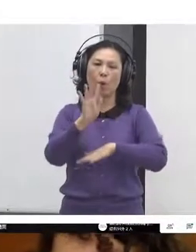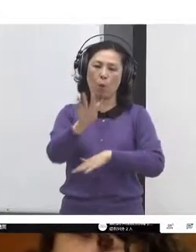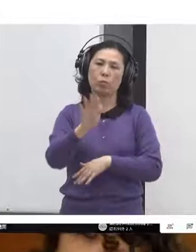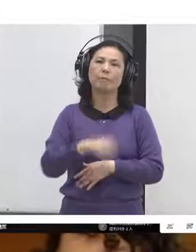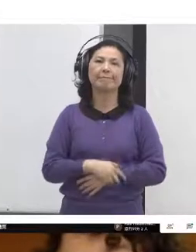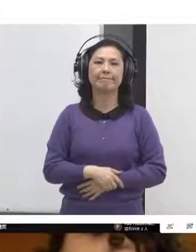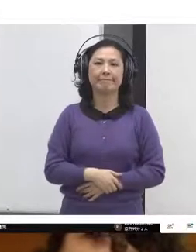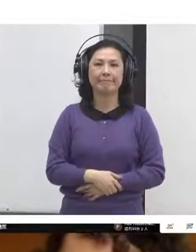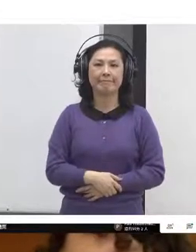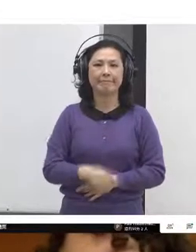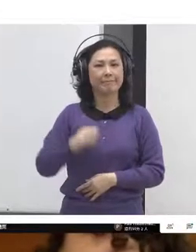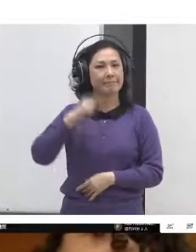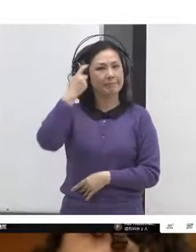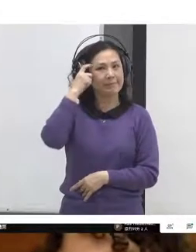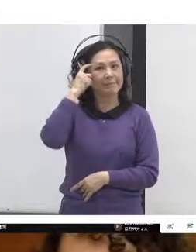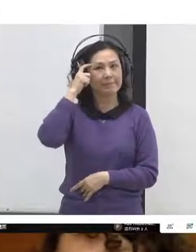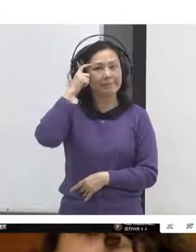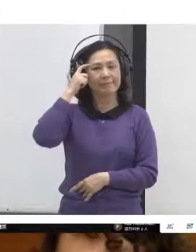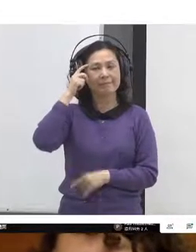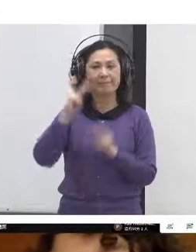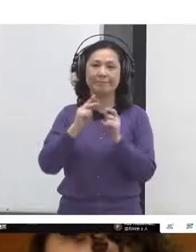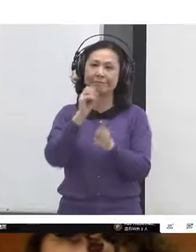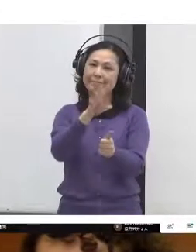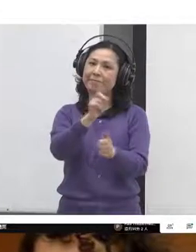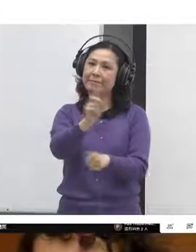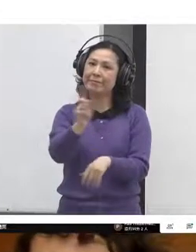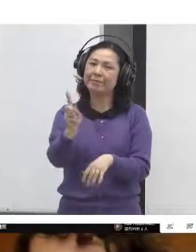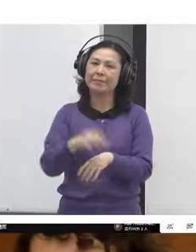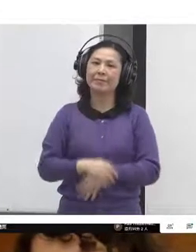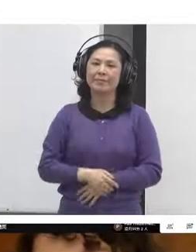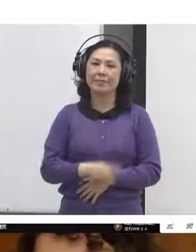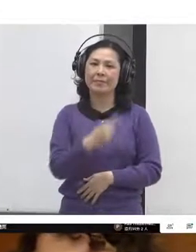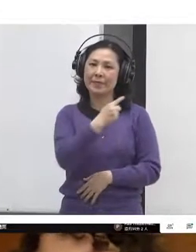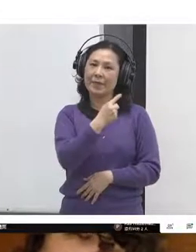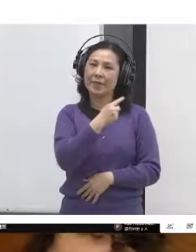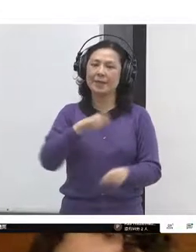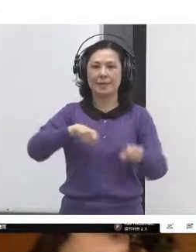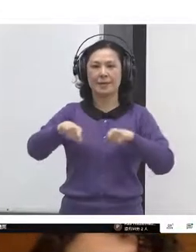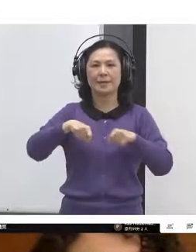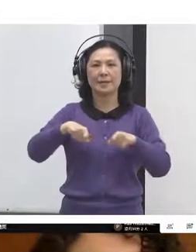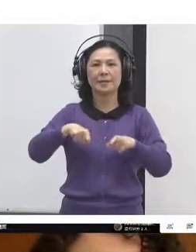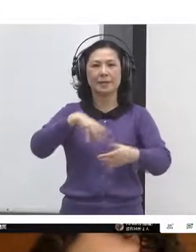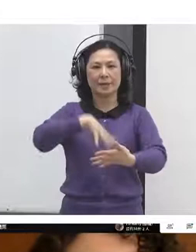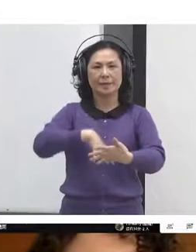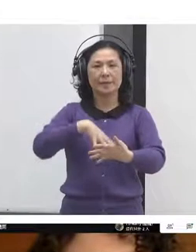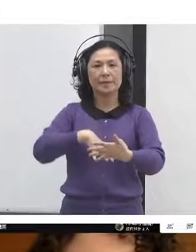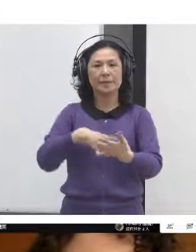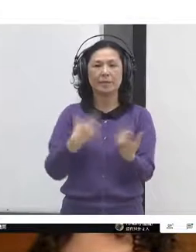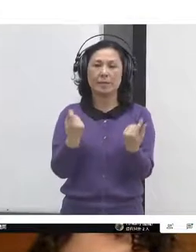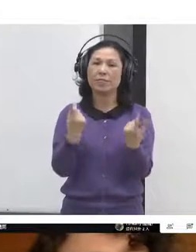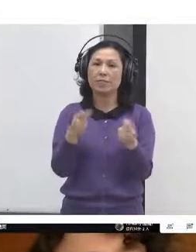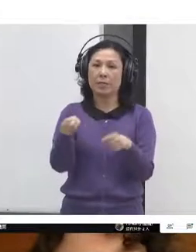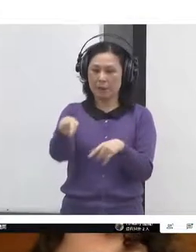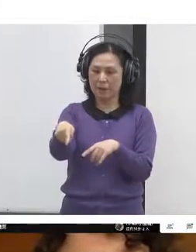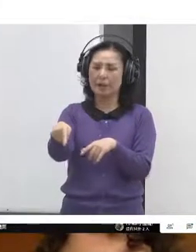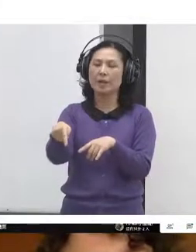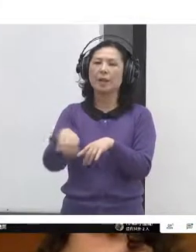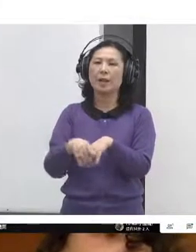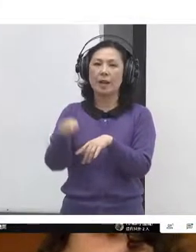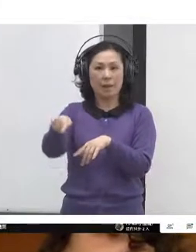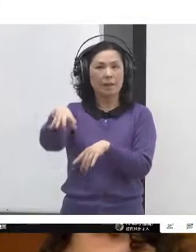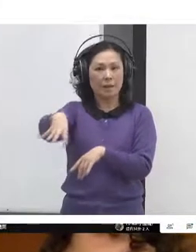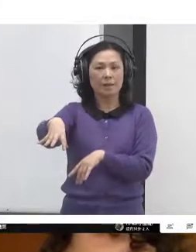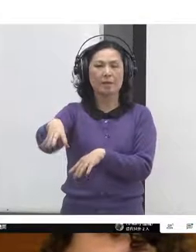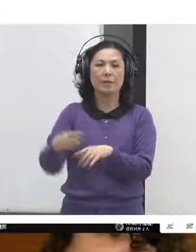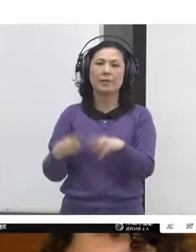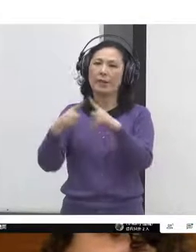who's actually organizing her campaign around a series of people's assemblies. And Extinction Rebellion is